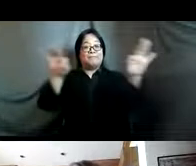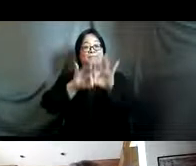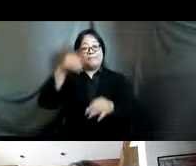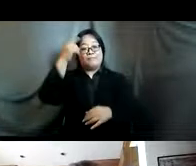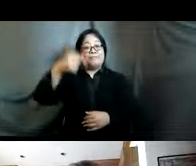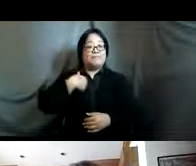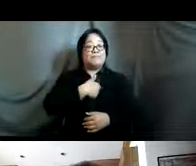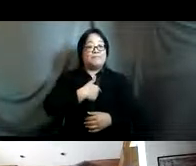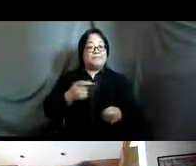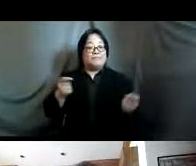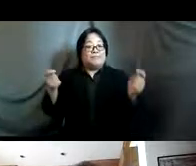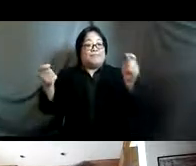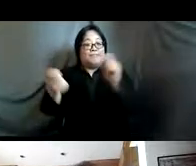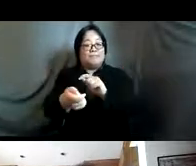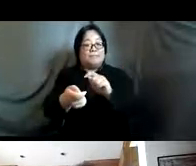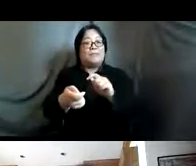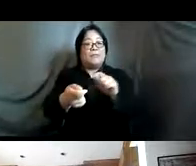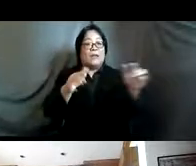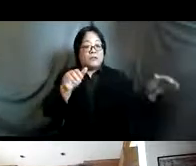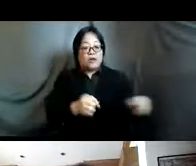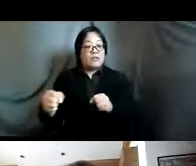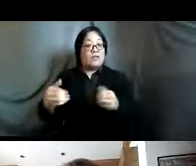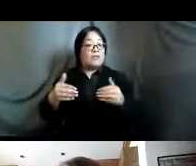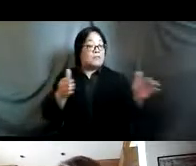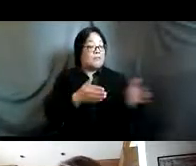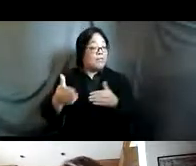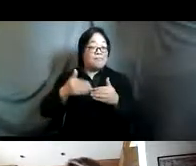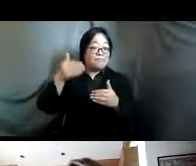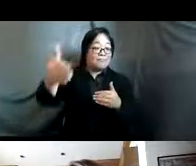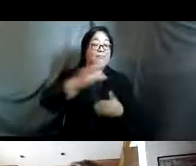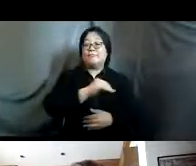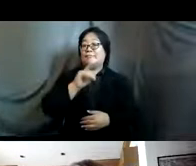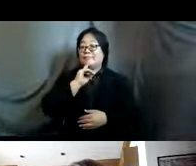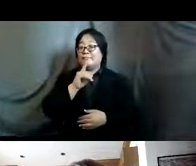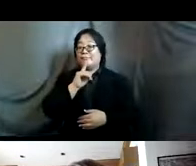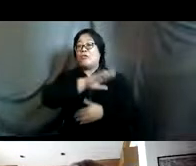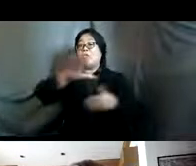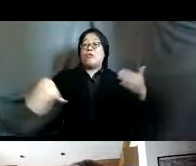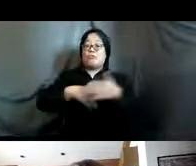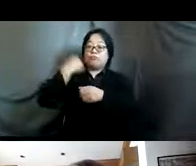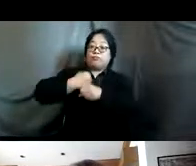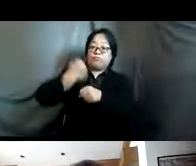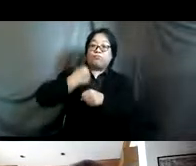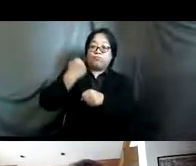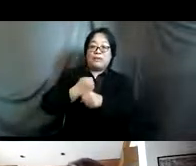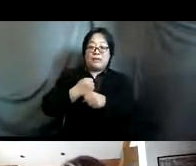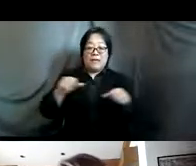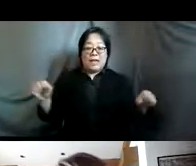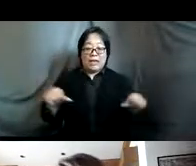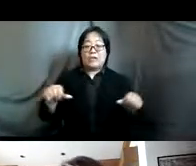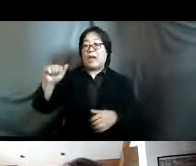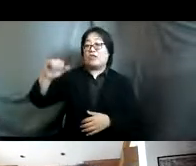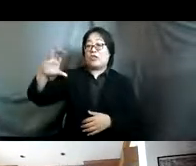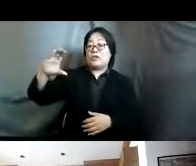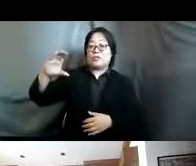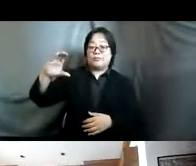results under a strategic plan moving forward and of course all of the work under this action coalition will be